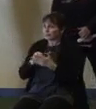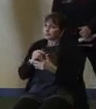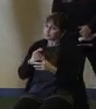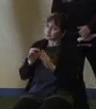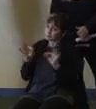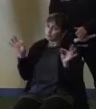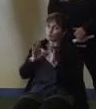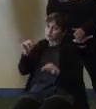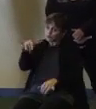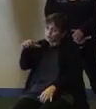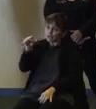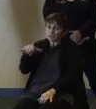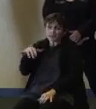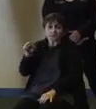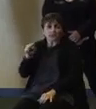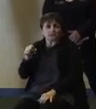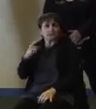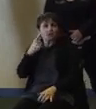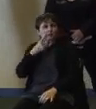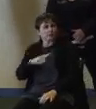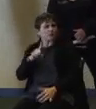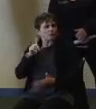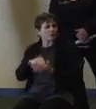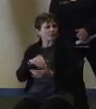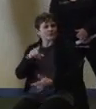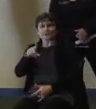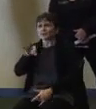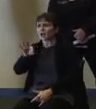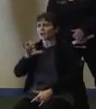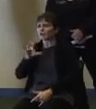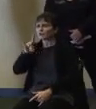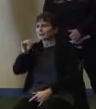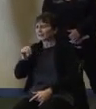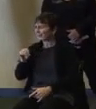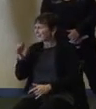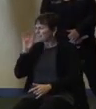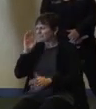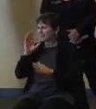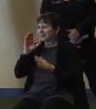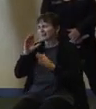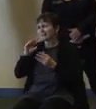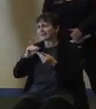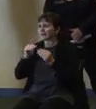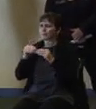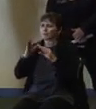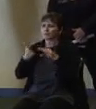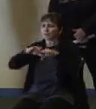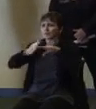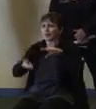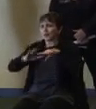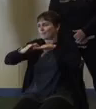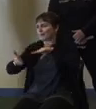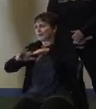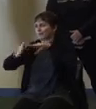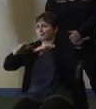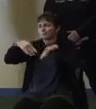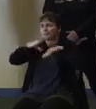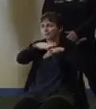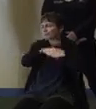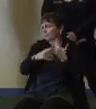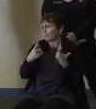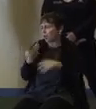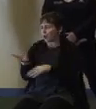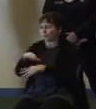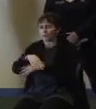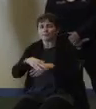for the 1980, and that number, Joe, probably goes up and down over the course of the day. I think